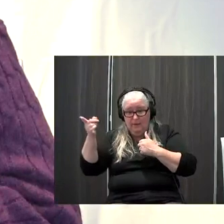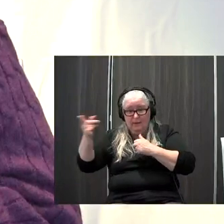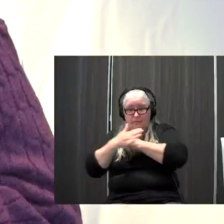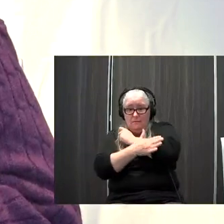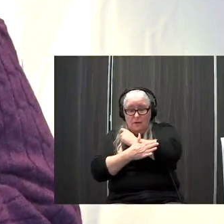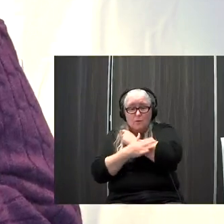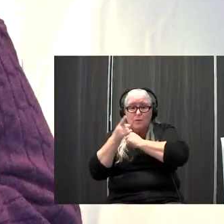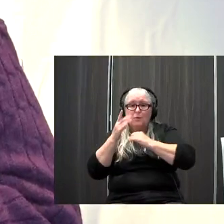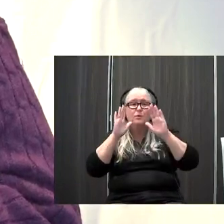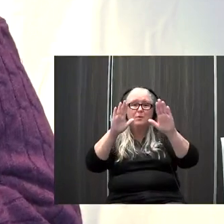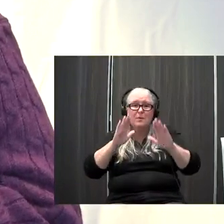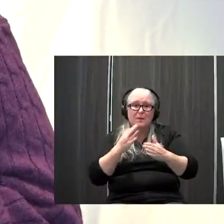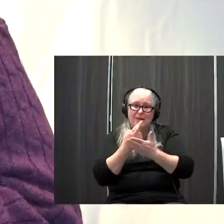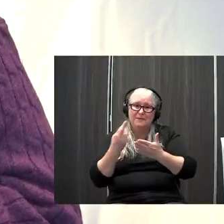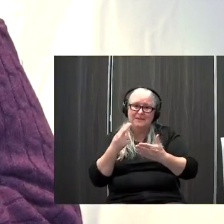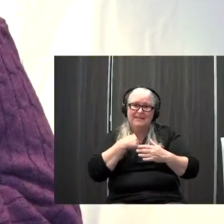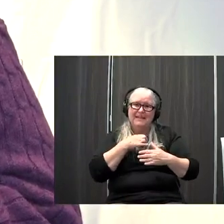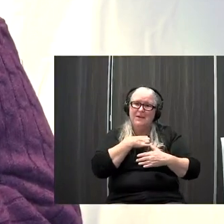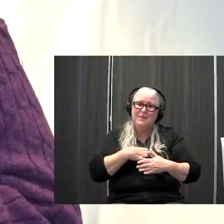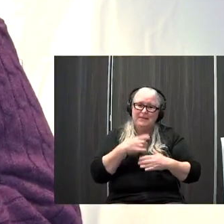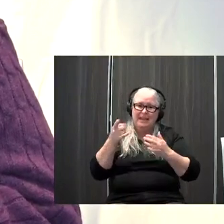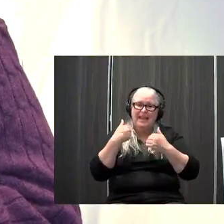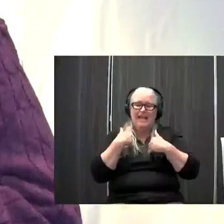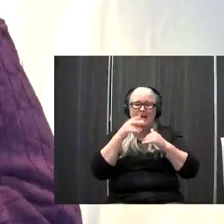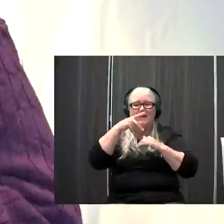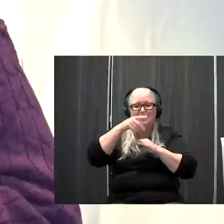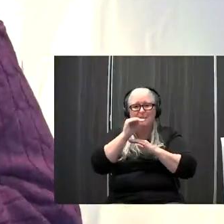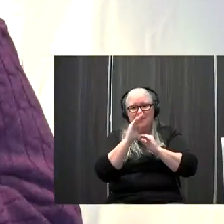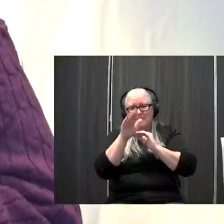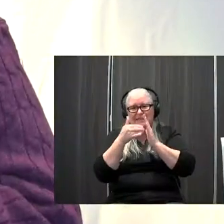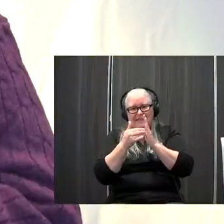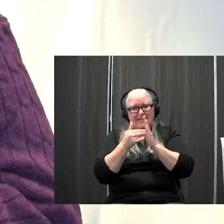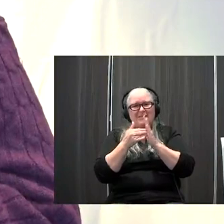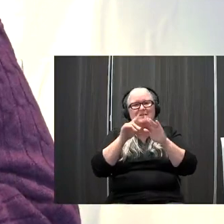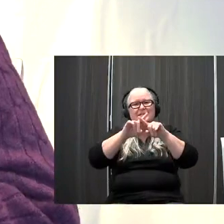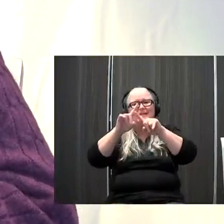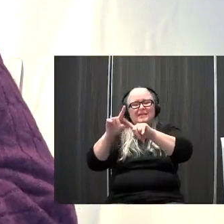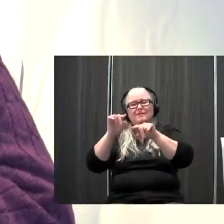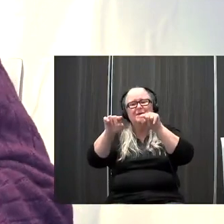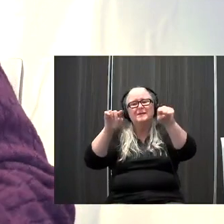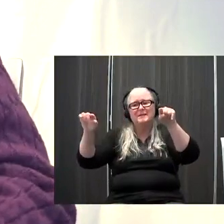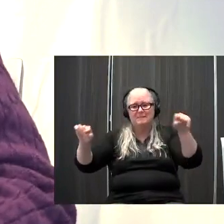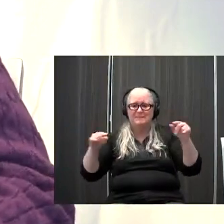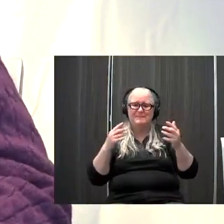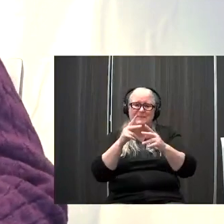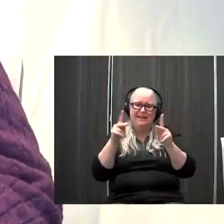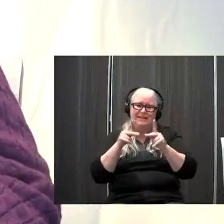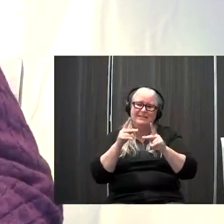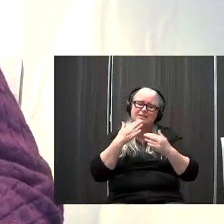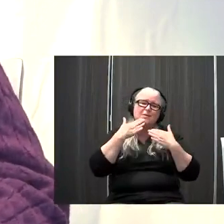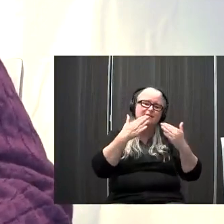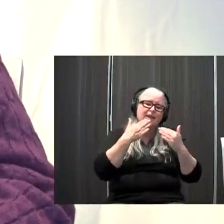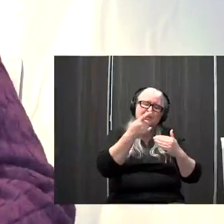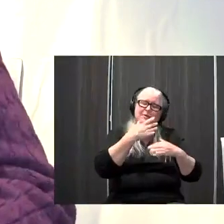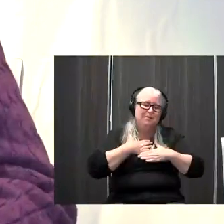Perlman centers other places but I'm often coming up empty so thank you thank you it's been